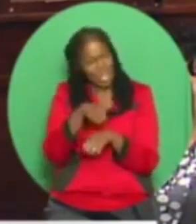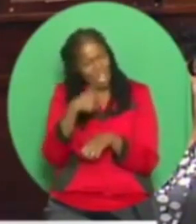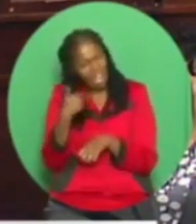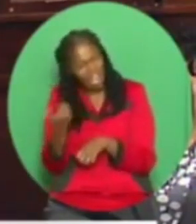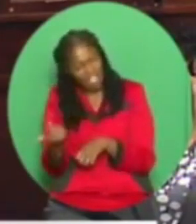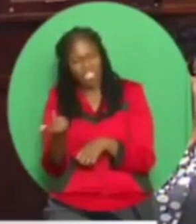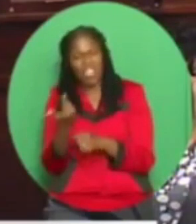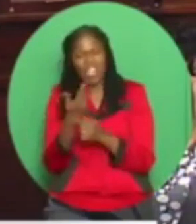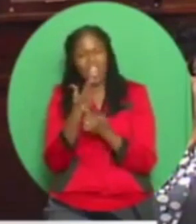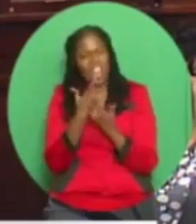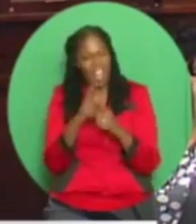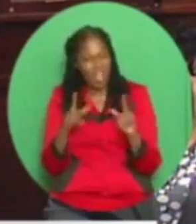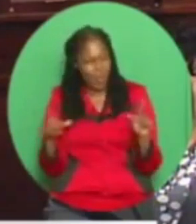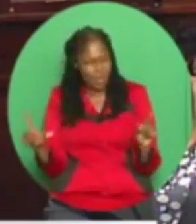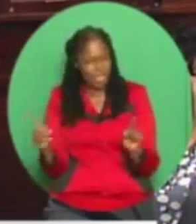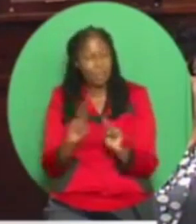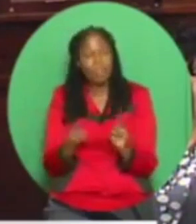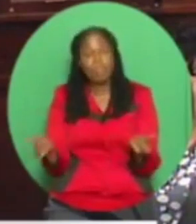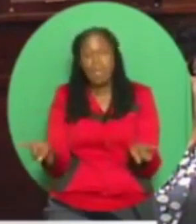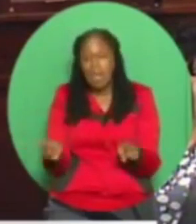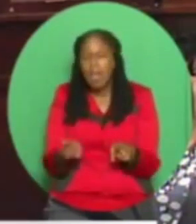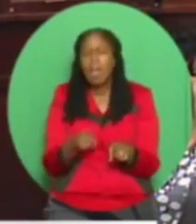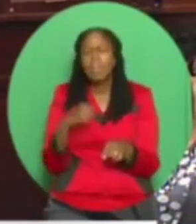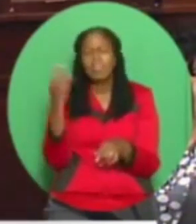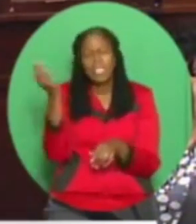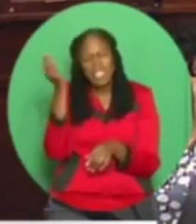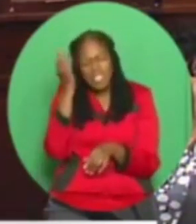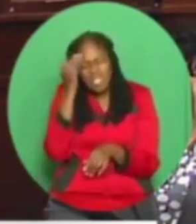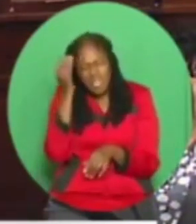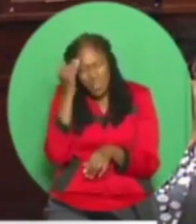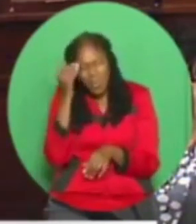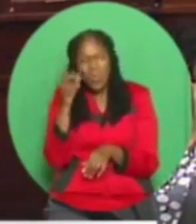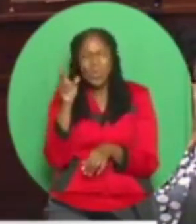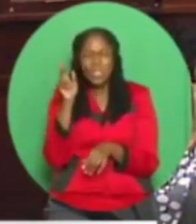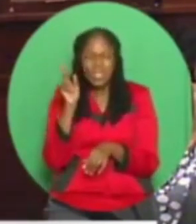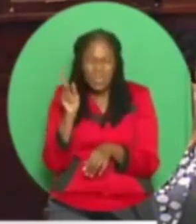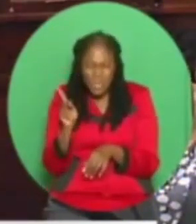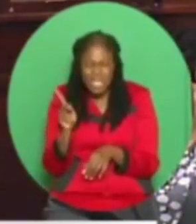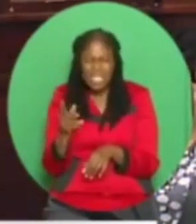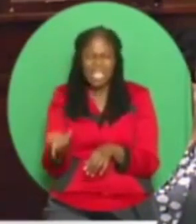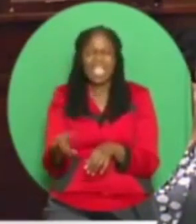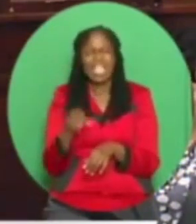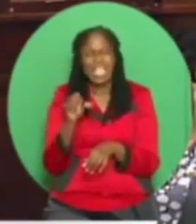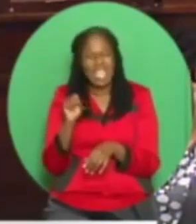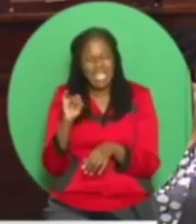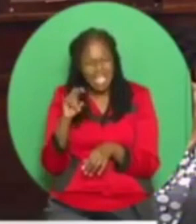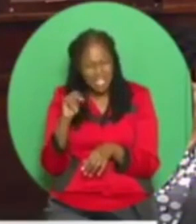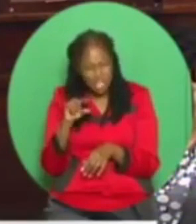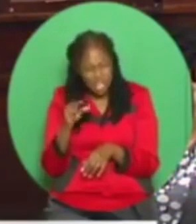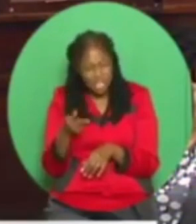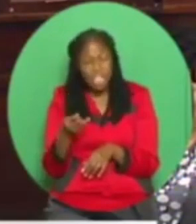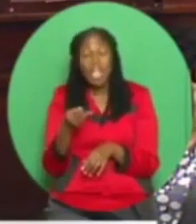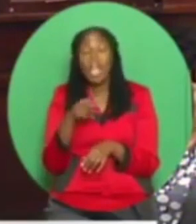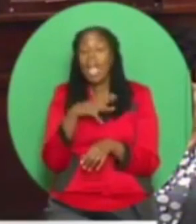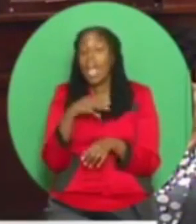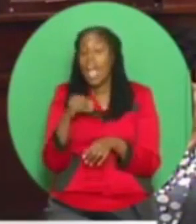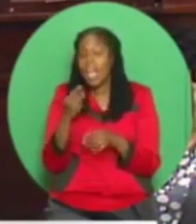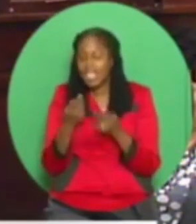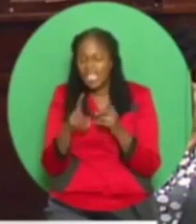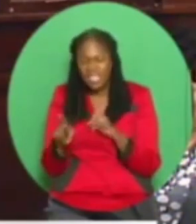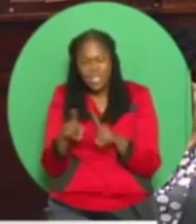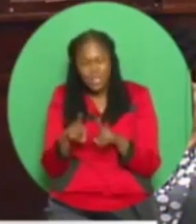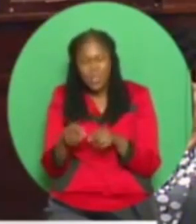Dewiki Singh, and they have been involved in some business involving fuel trading and so on. Madam Speaker, this